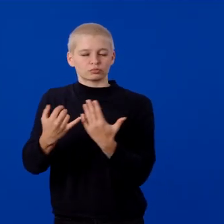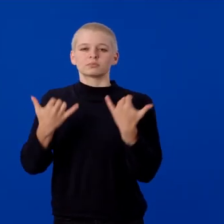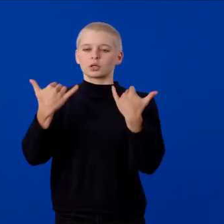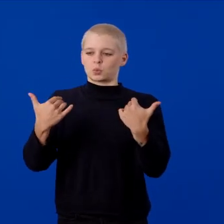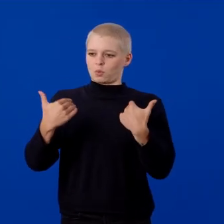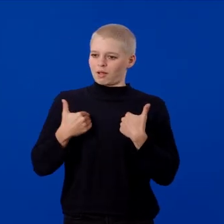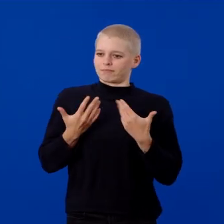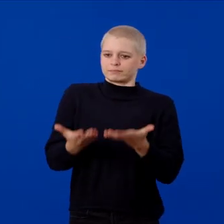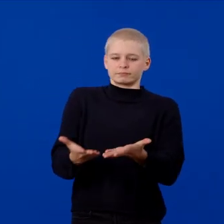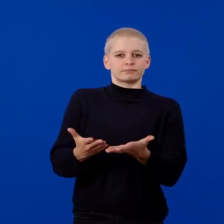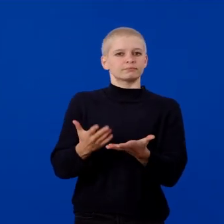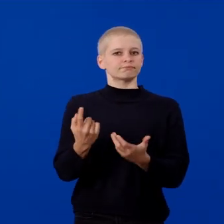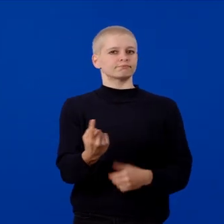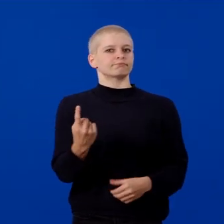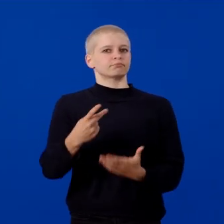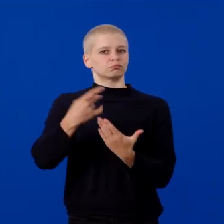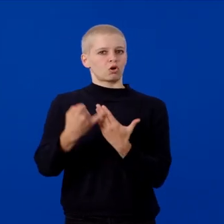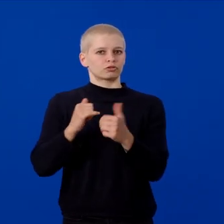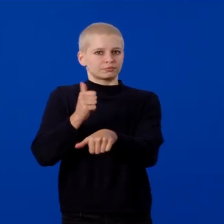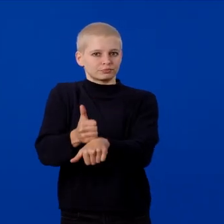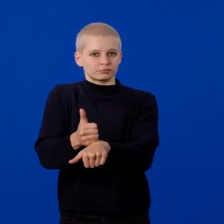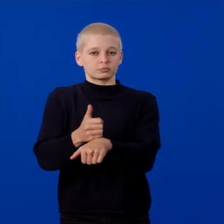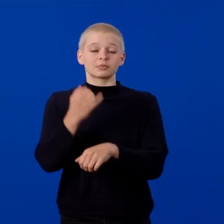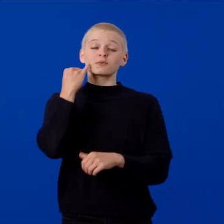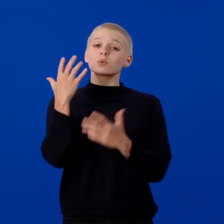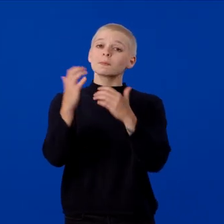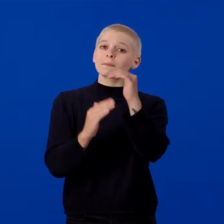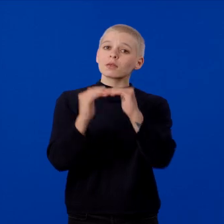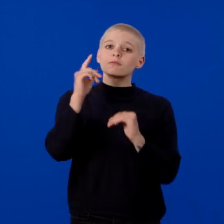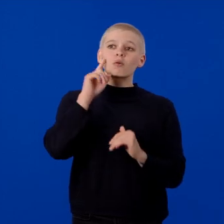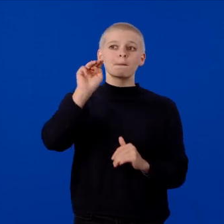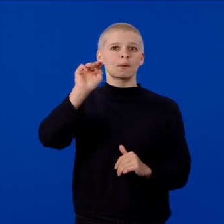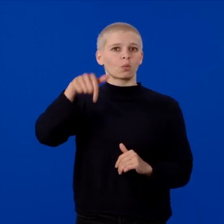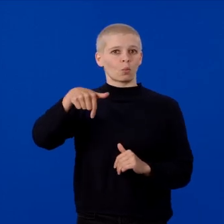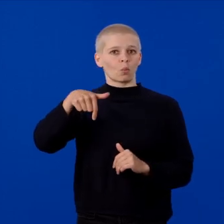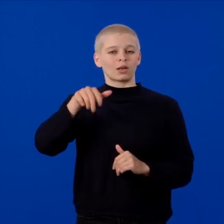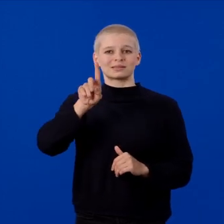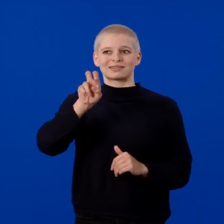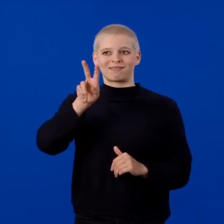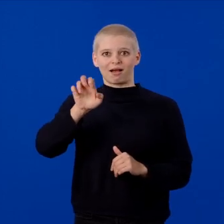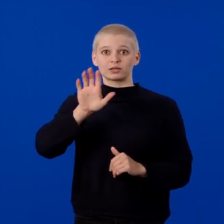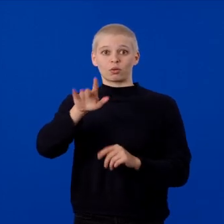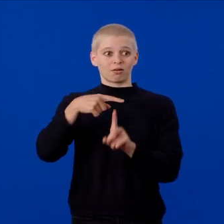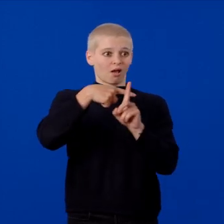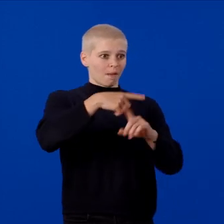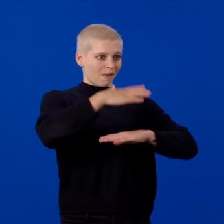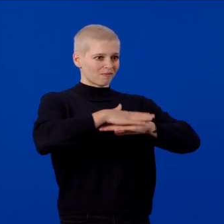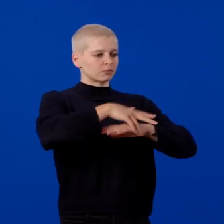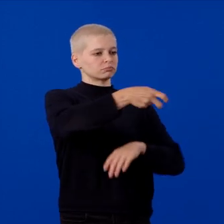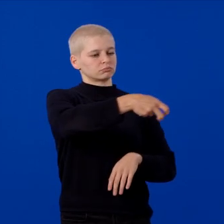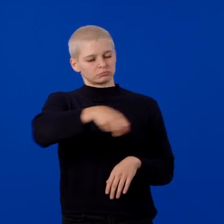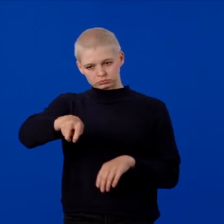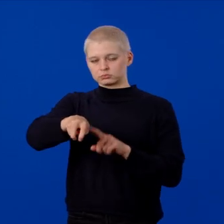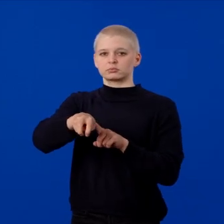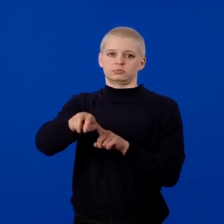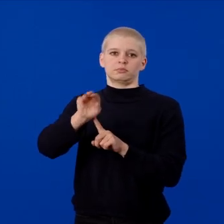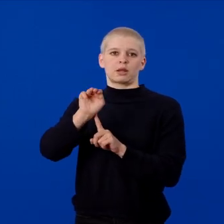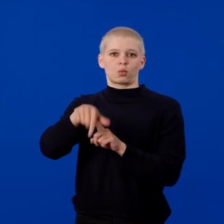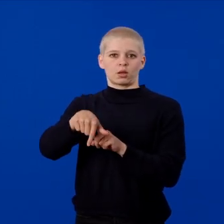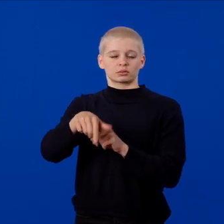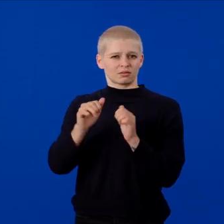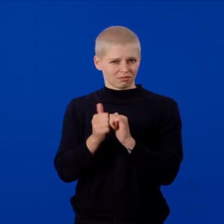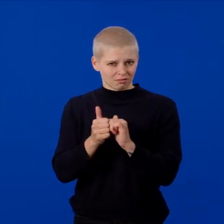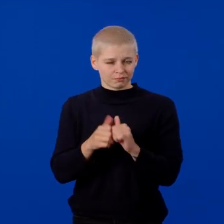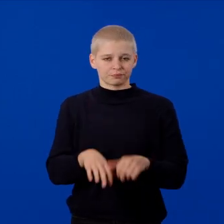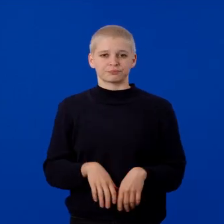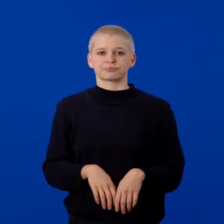project created. To build a project for a MetaQuest device, you need to switch the target platform to MetaQuest. To do this,